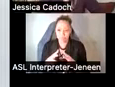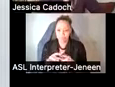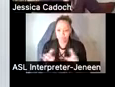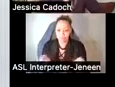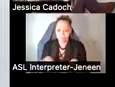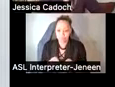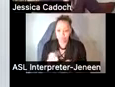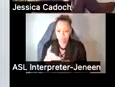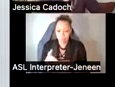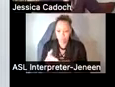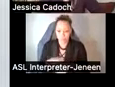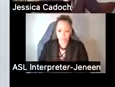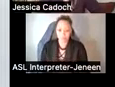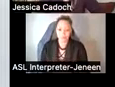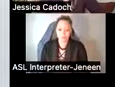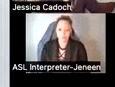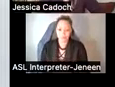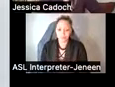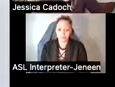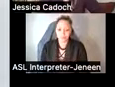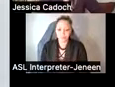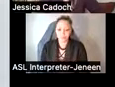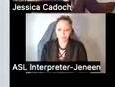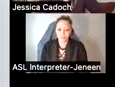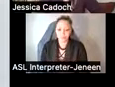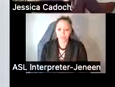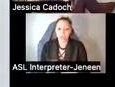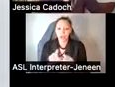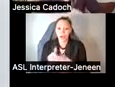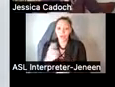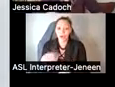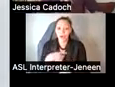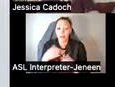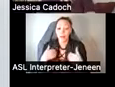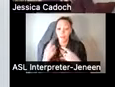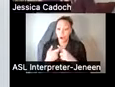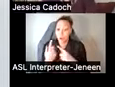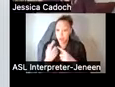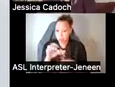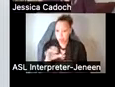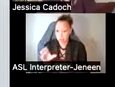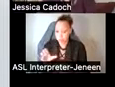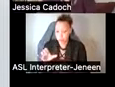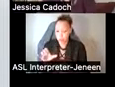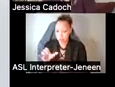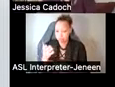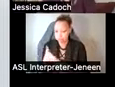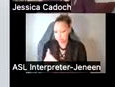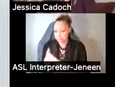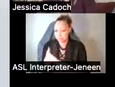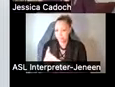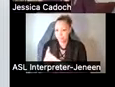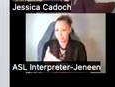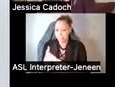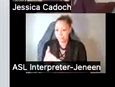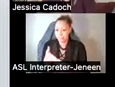In here, we do also have automatic closed captions turned on. If you would like to